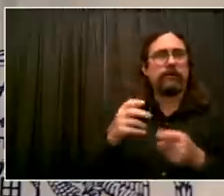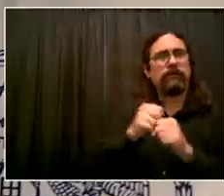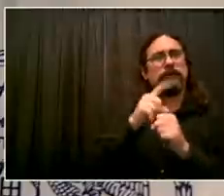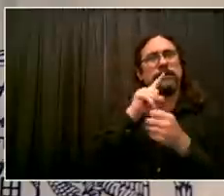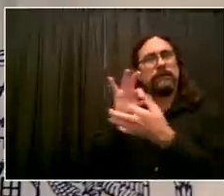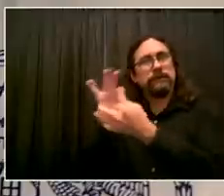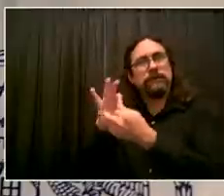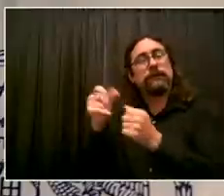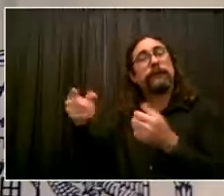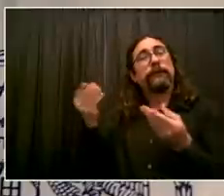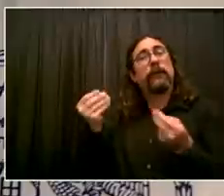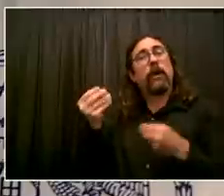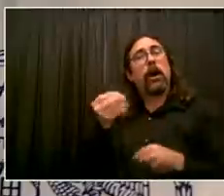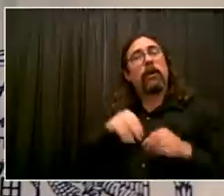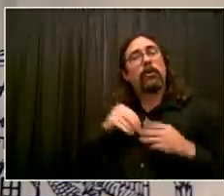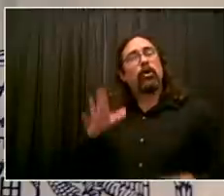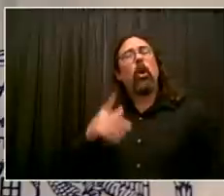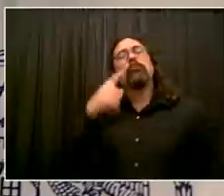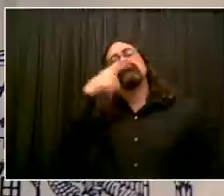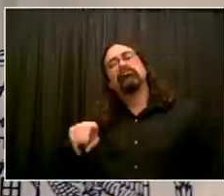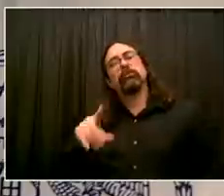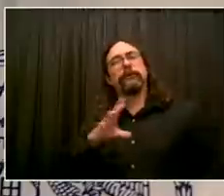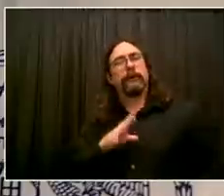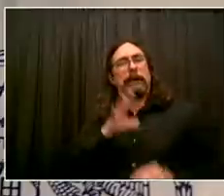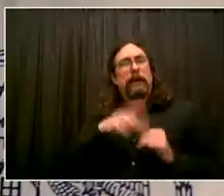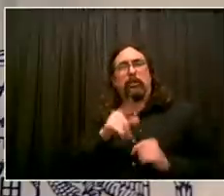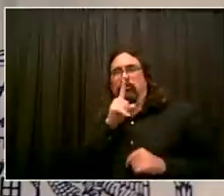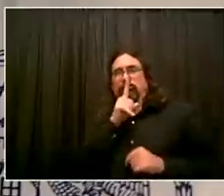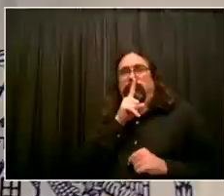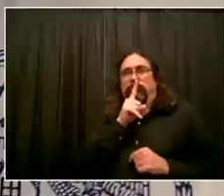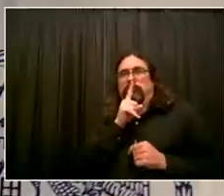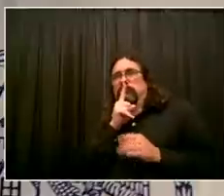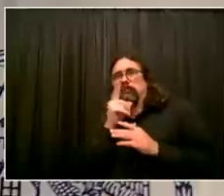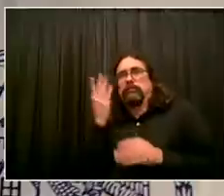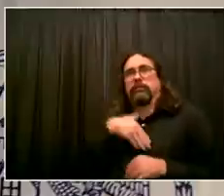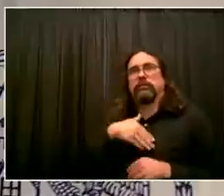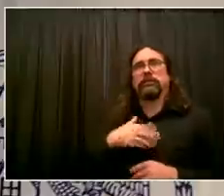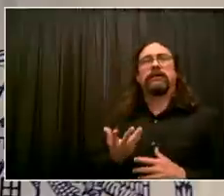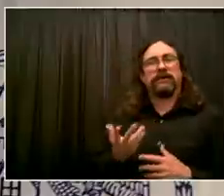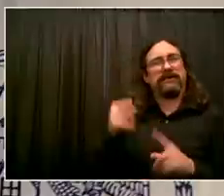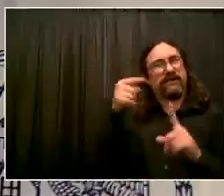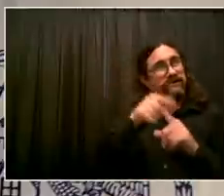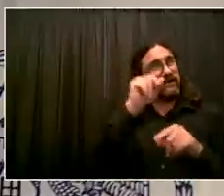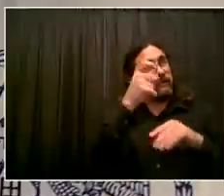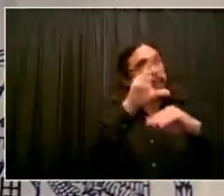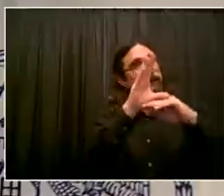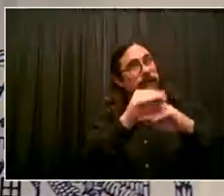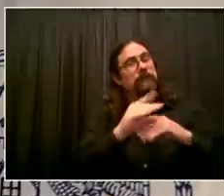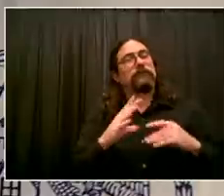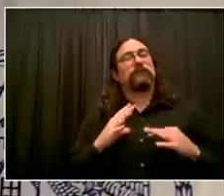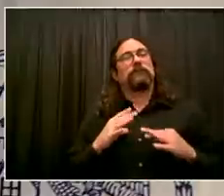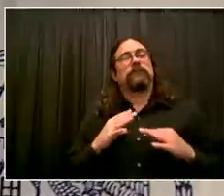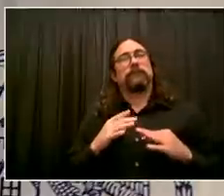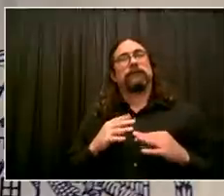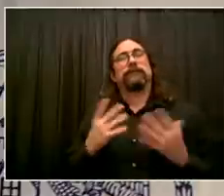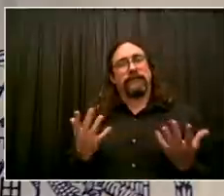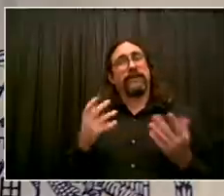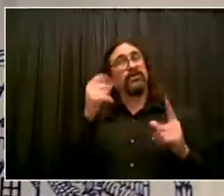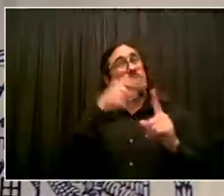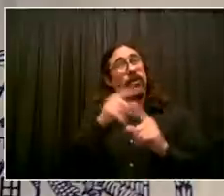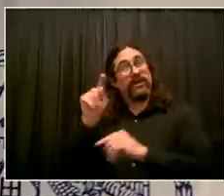comes in. Thank you very, very much, Senator. Thank you. Thank you, Mayor Watson. Have a great day, everyone. Stay safe. Amen.